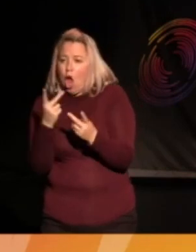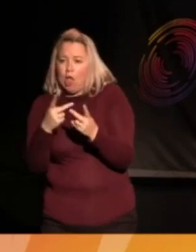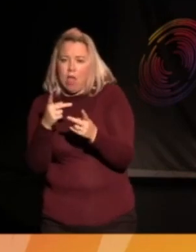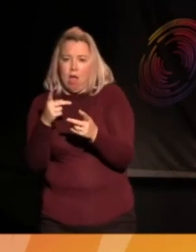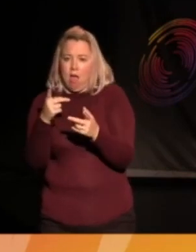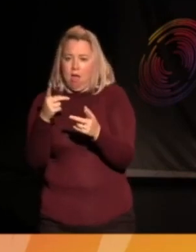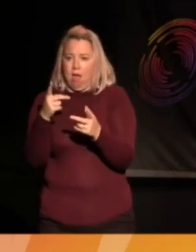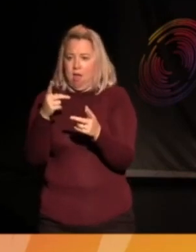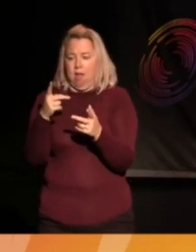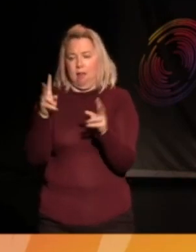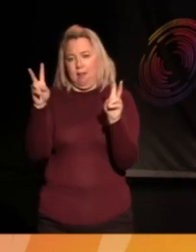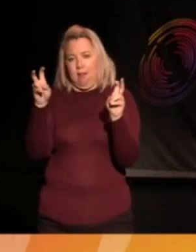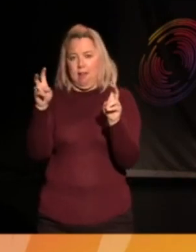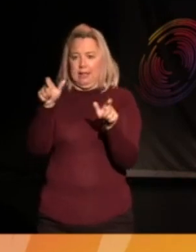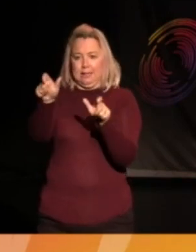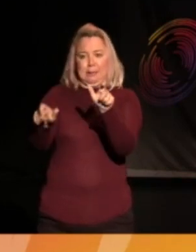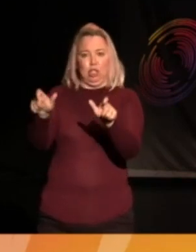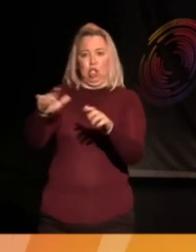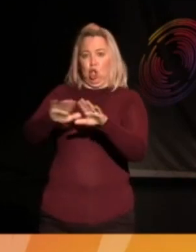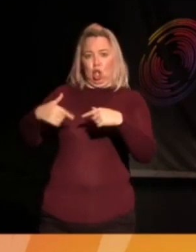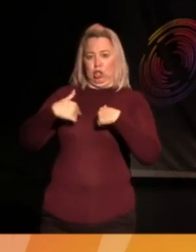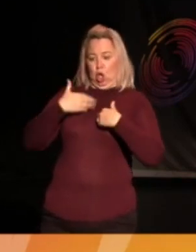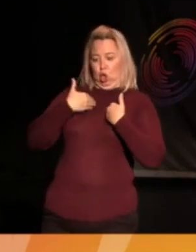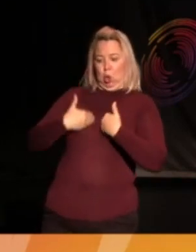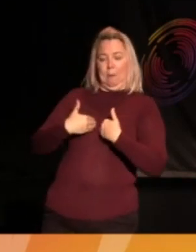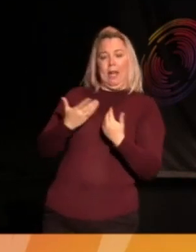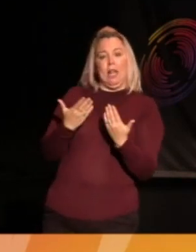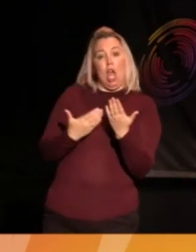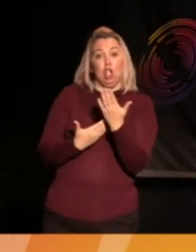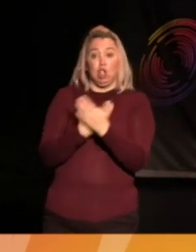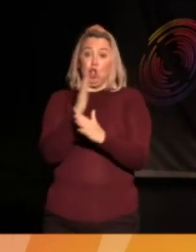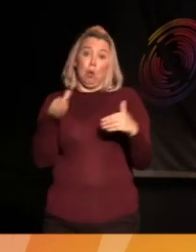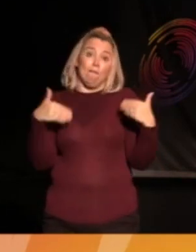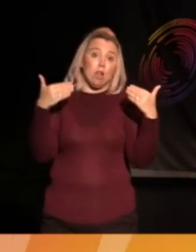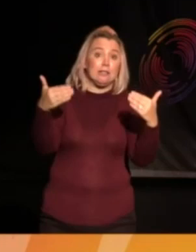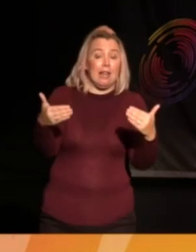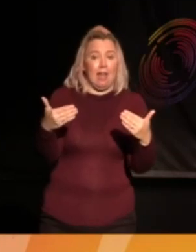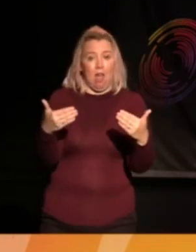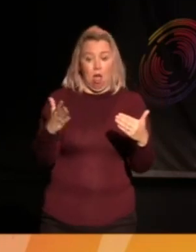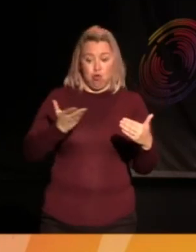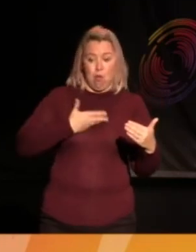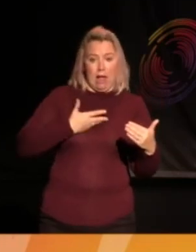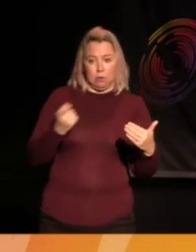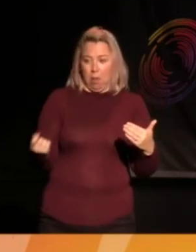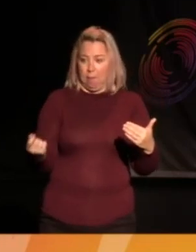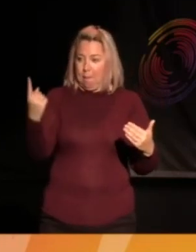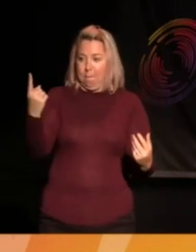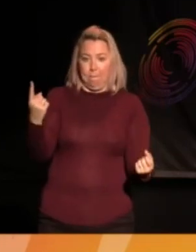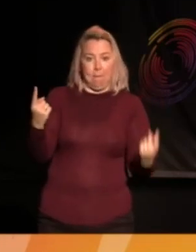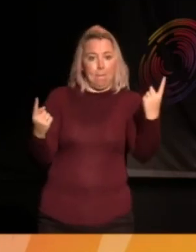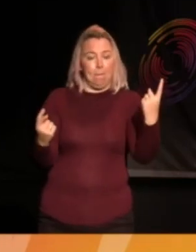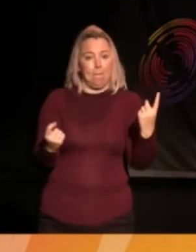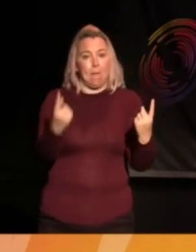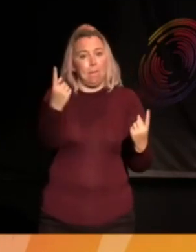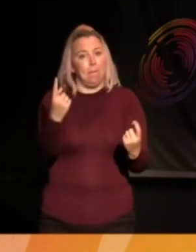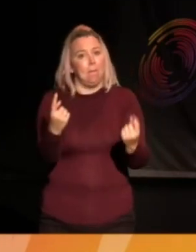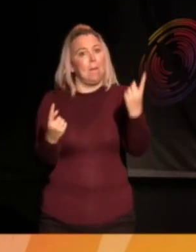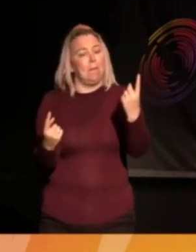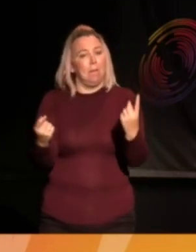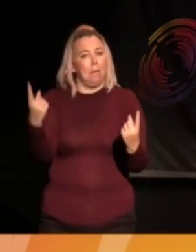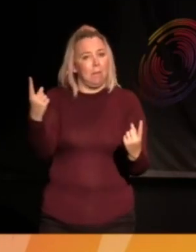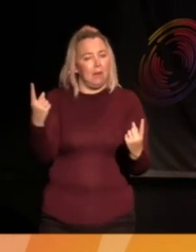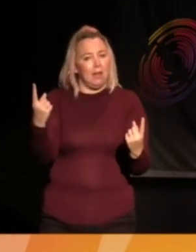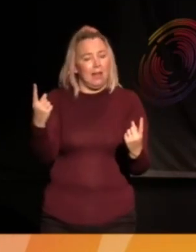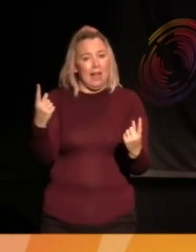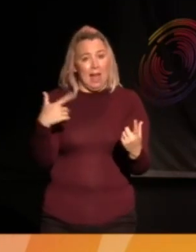are not us. So, the new frontiers of rights will appear, are appearing, when we kind of